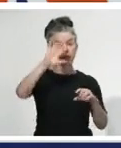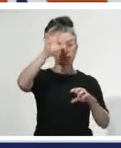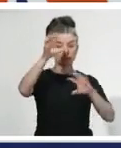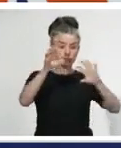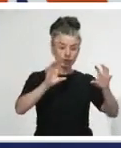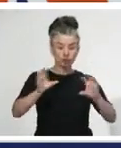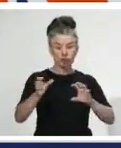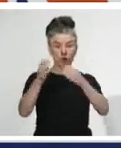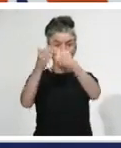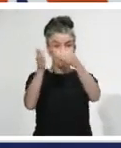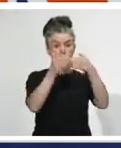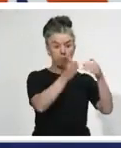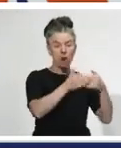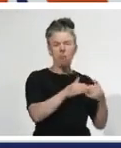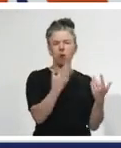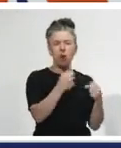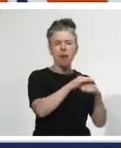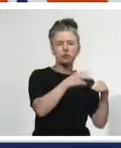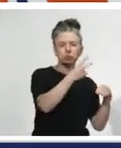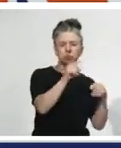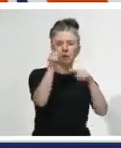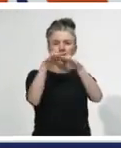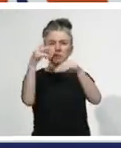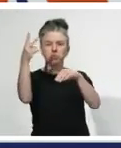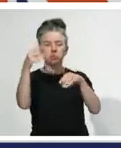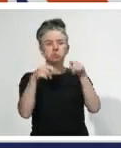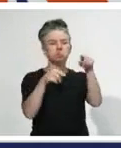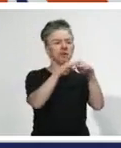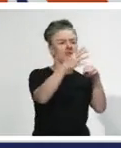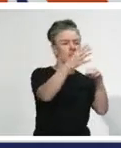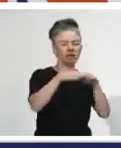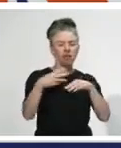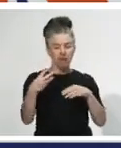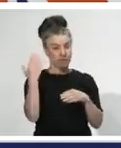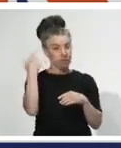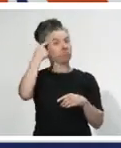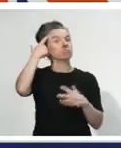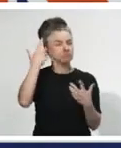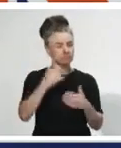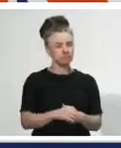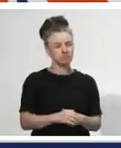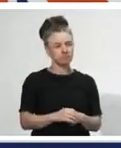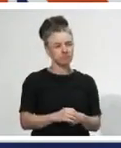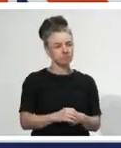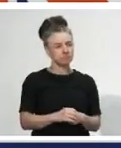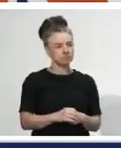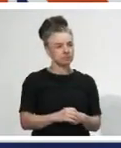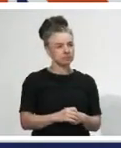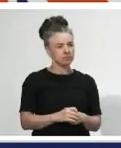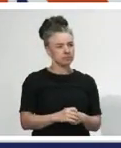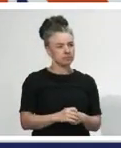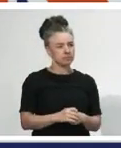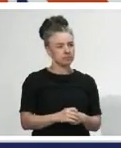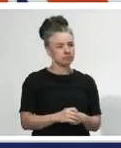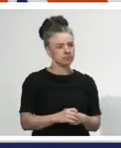be a time when we use them in the future. But when you think about the difference between alert level three and four for those areas, it is for instance engaging in online